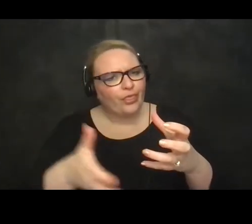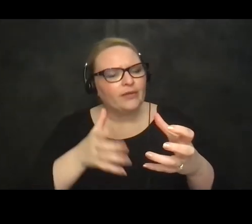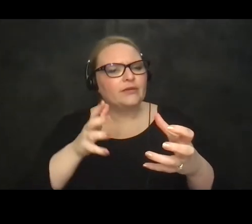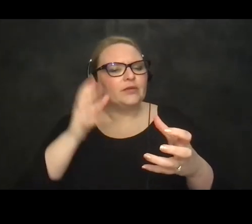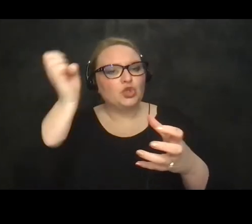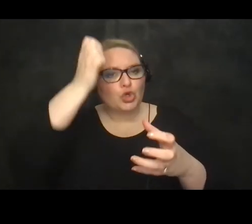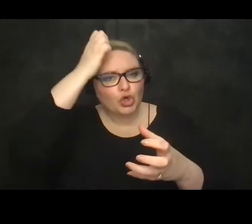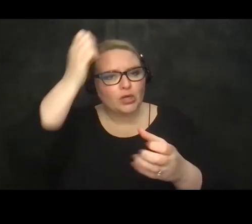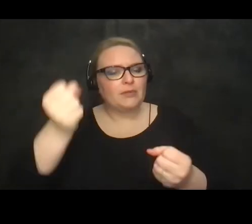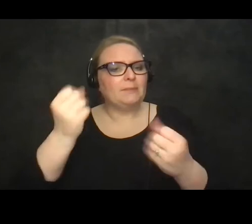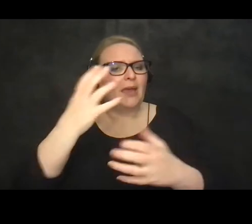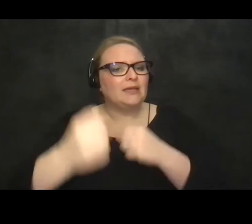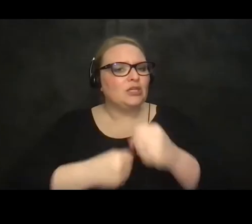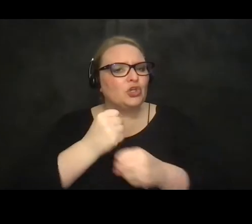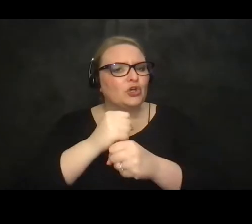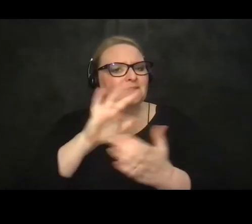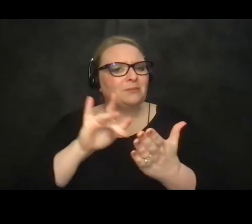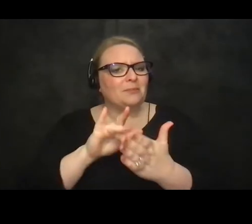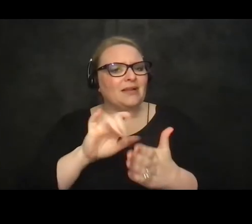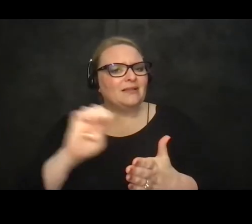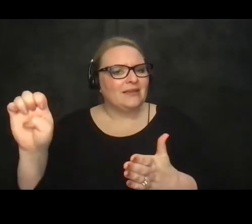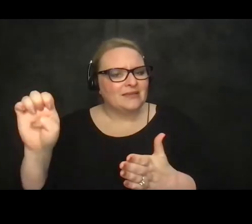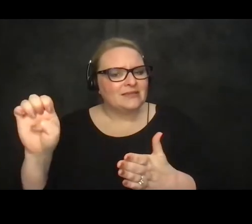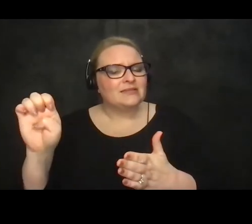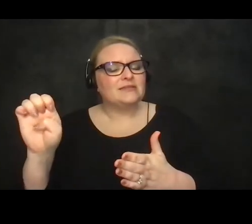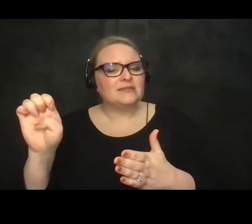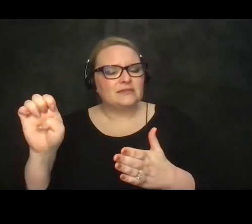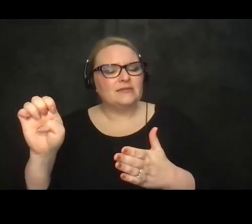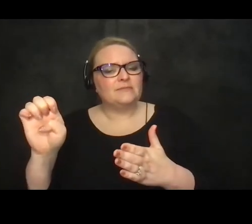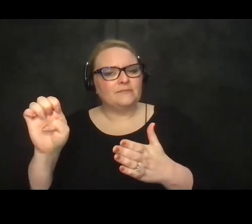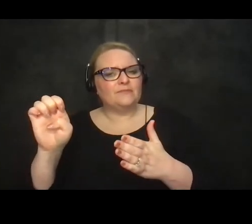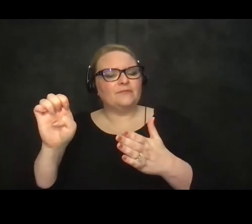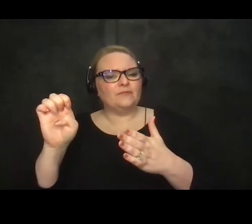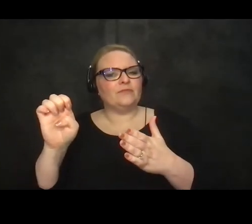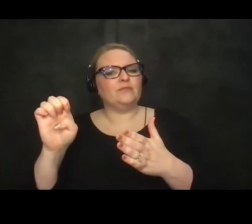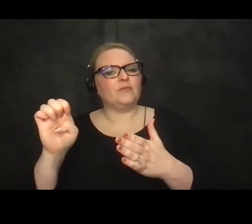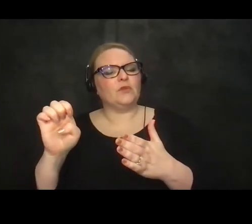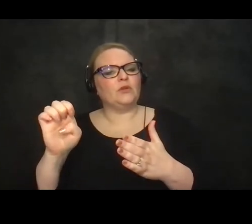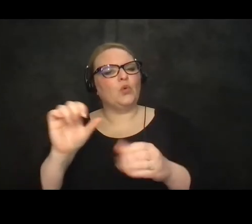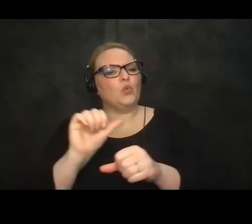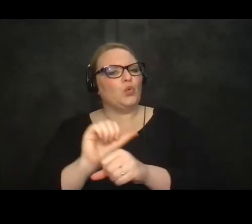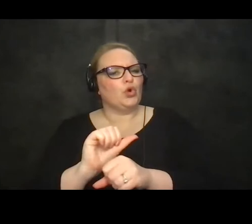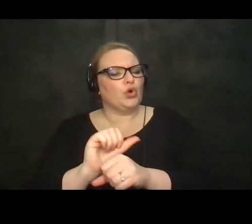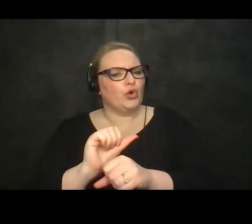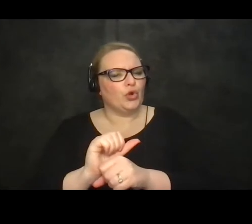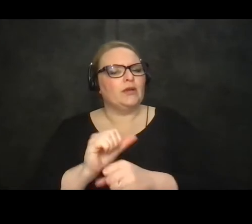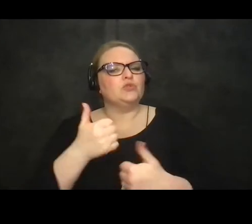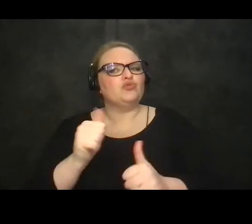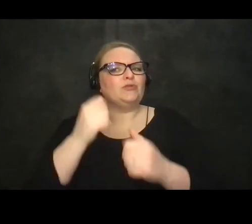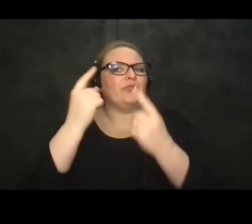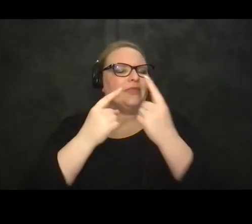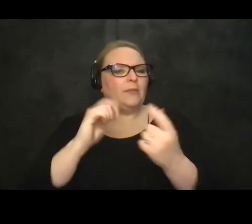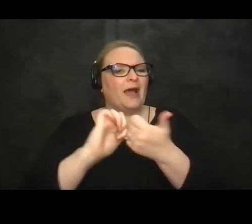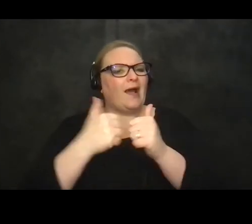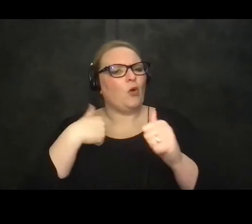of years uh working in the middle east uh within katar i'm working within the gulf um really trying to think about how do we address